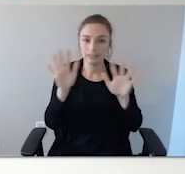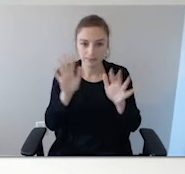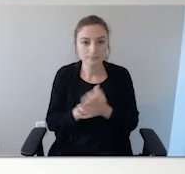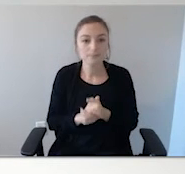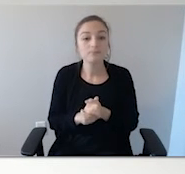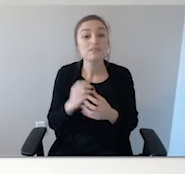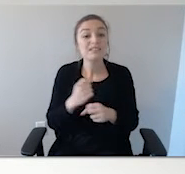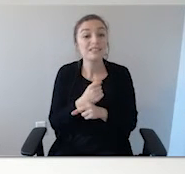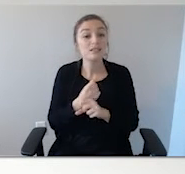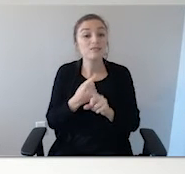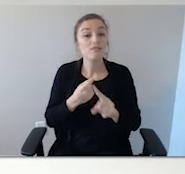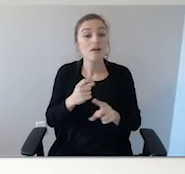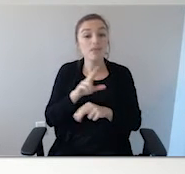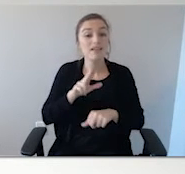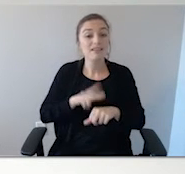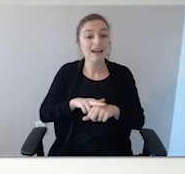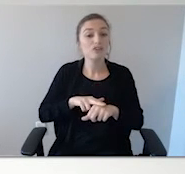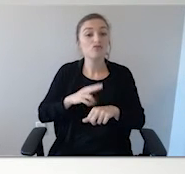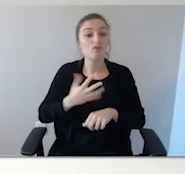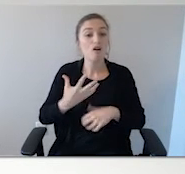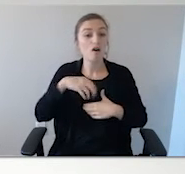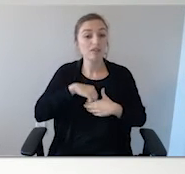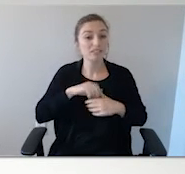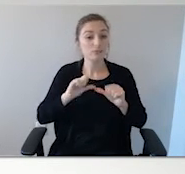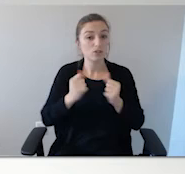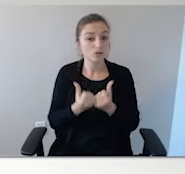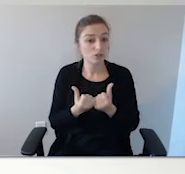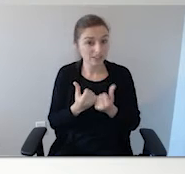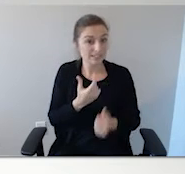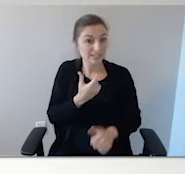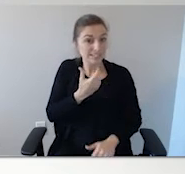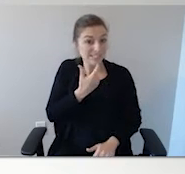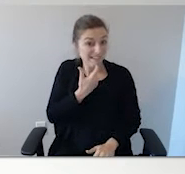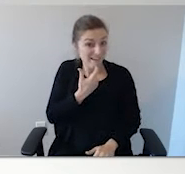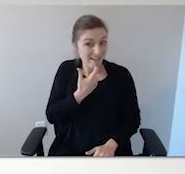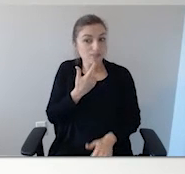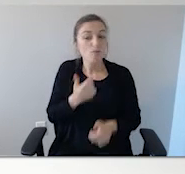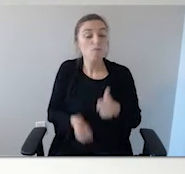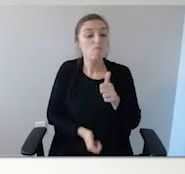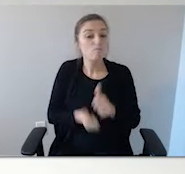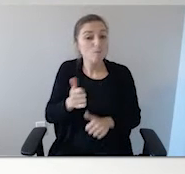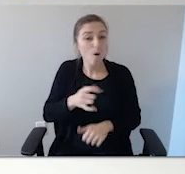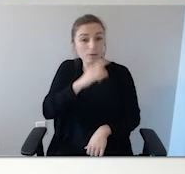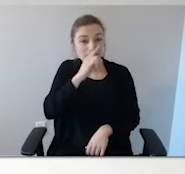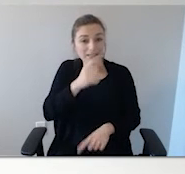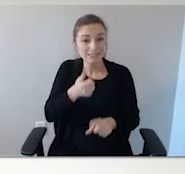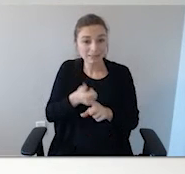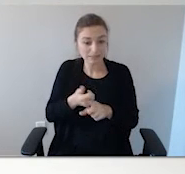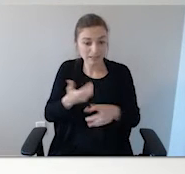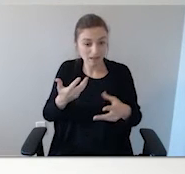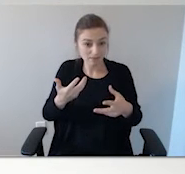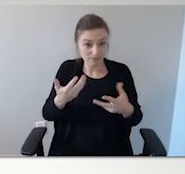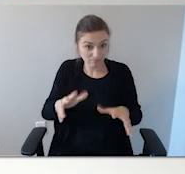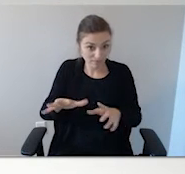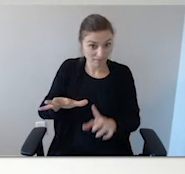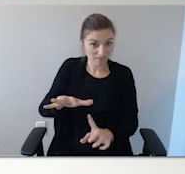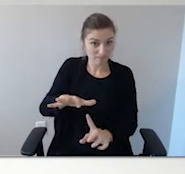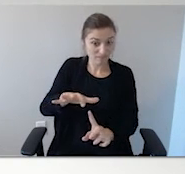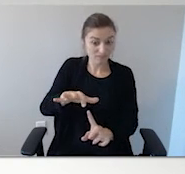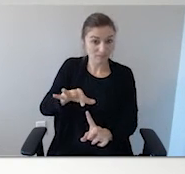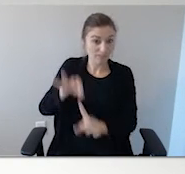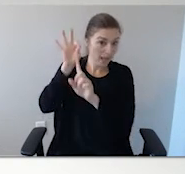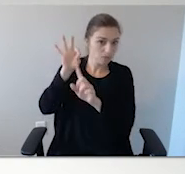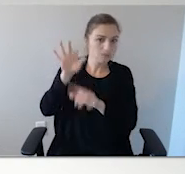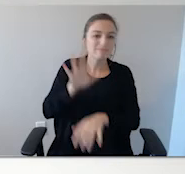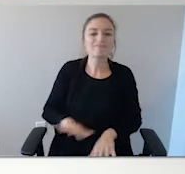However, statistics from National Autism Association shows the primary number of kids who are recovered are